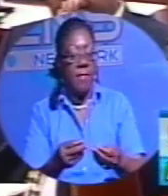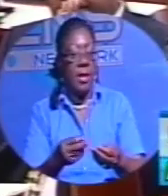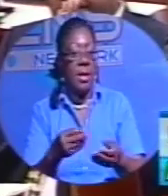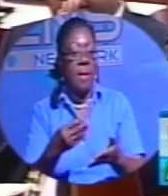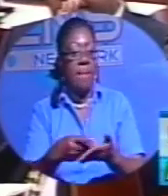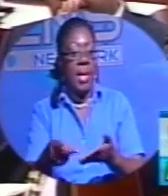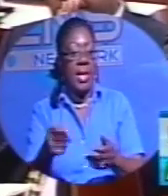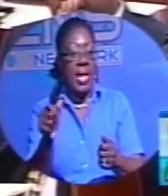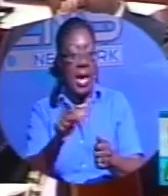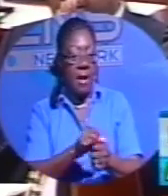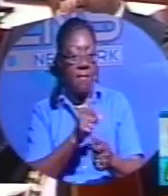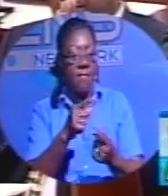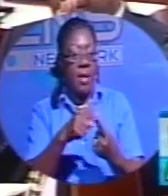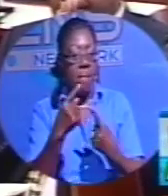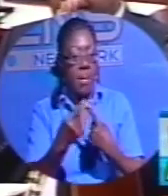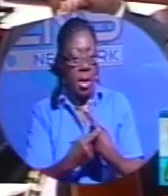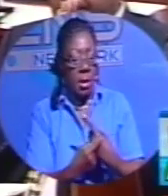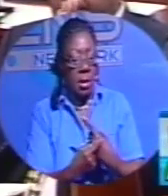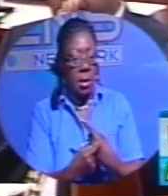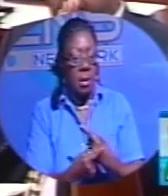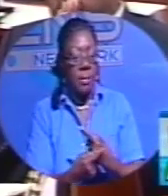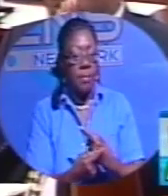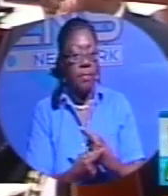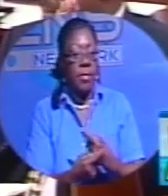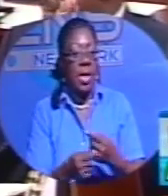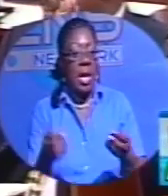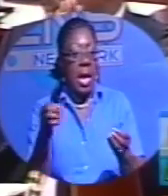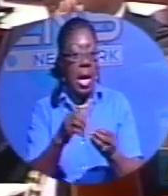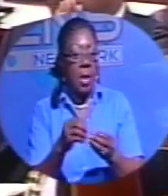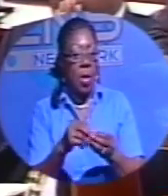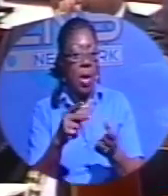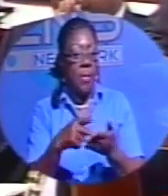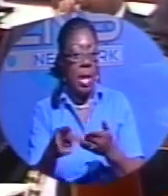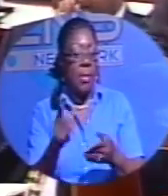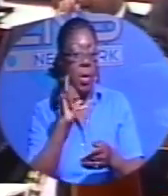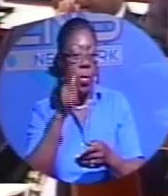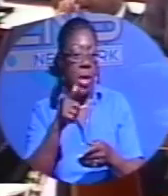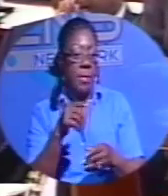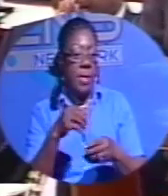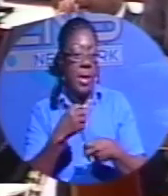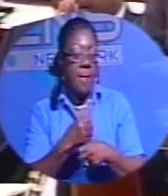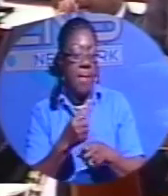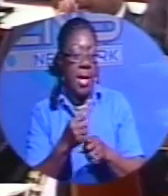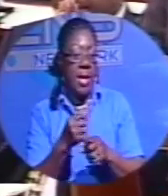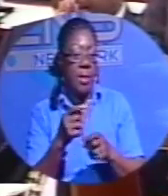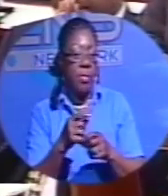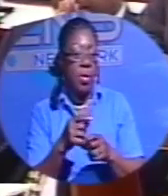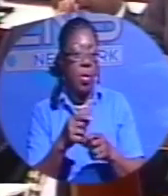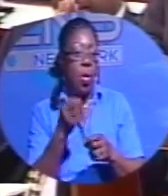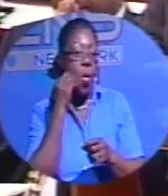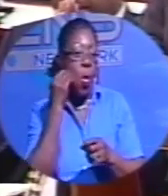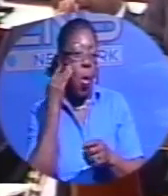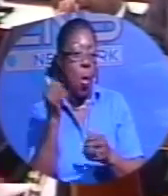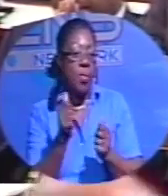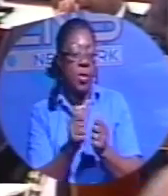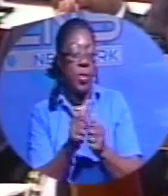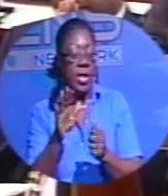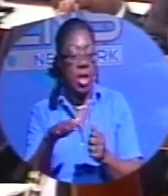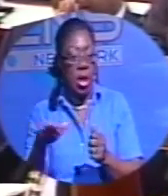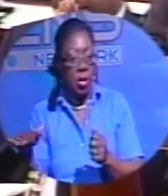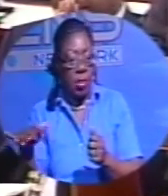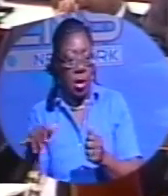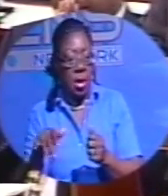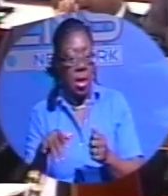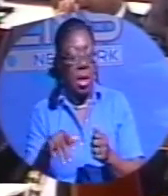conditions. However, add-on payments will be made to households with children, provided the health